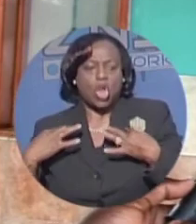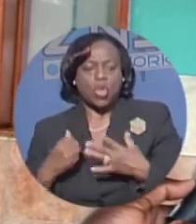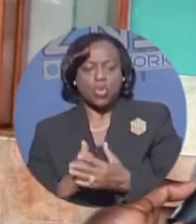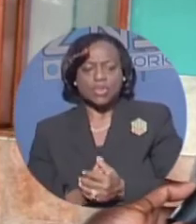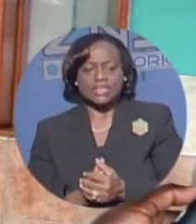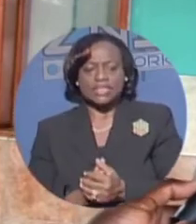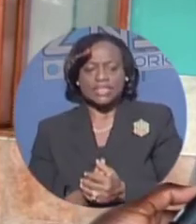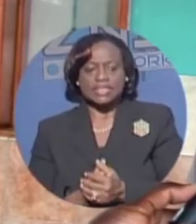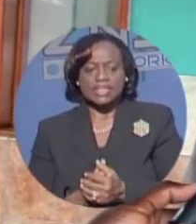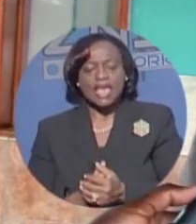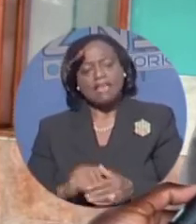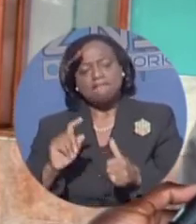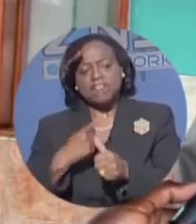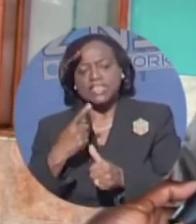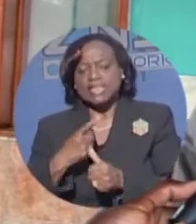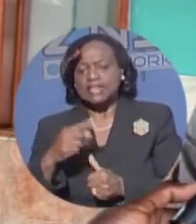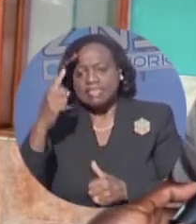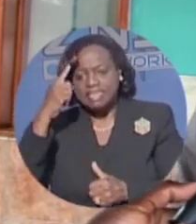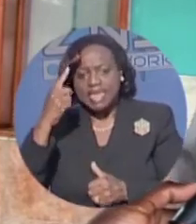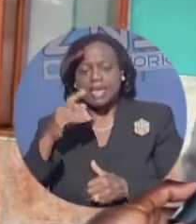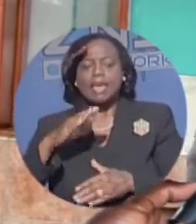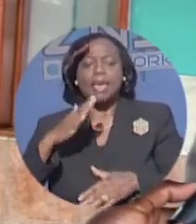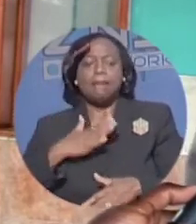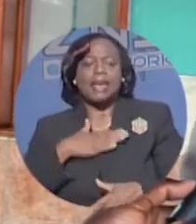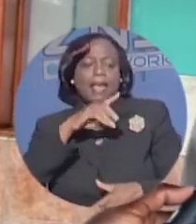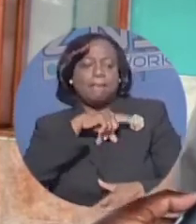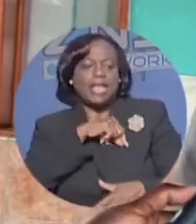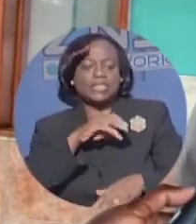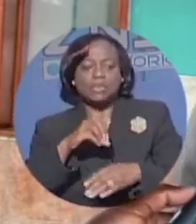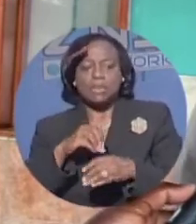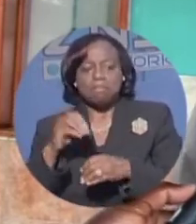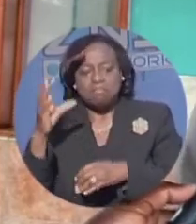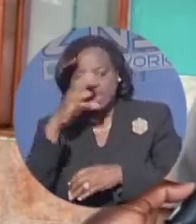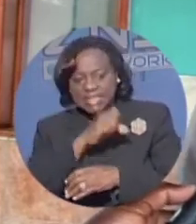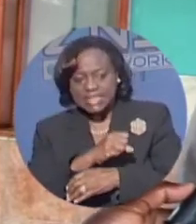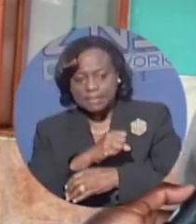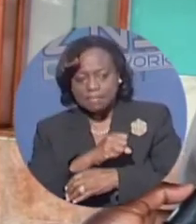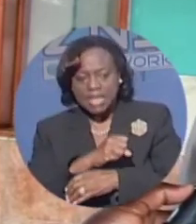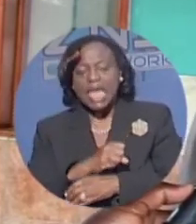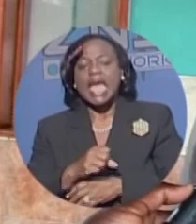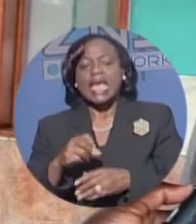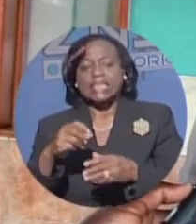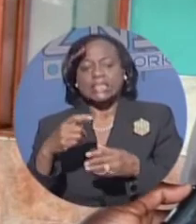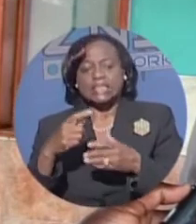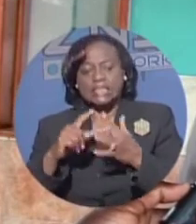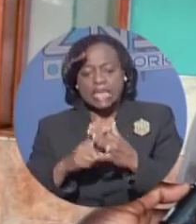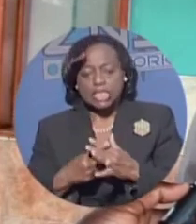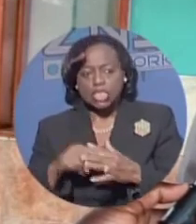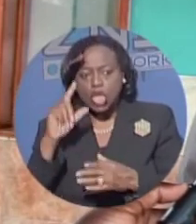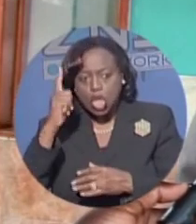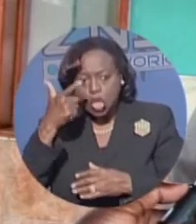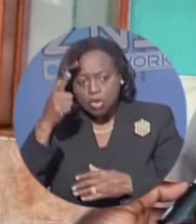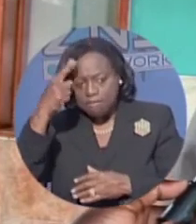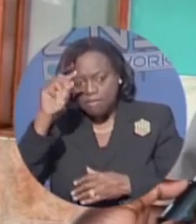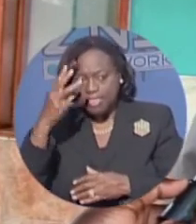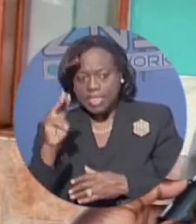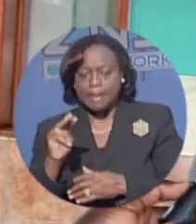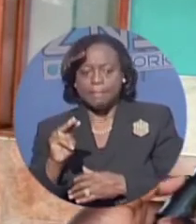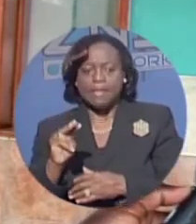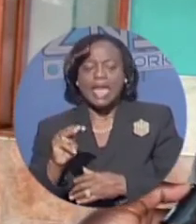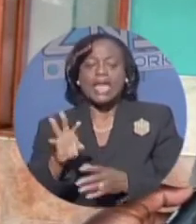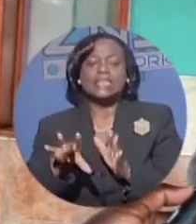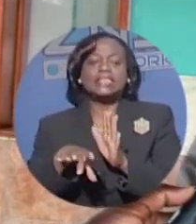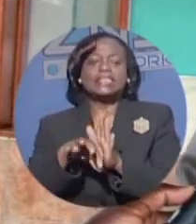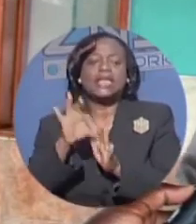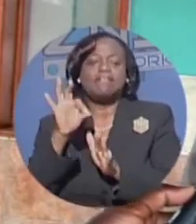I didn't realize that my medals were missing. And then I started kind of looking through the rubble to see, look for my medals. And then I discovered that my